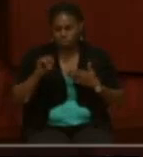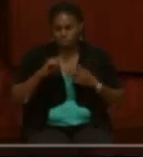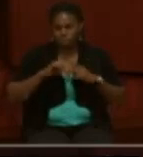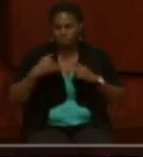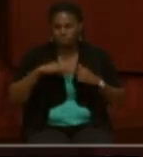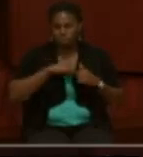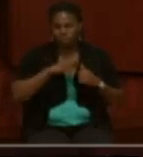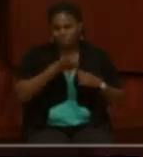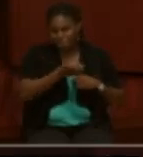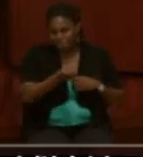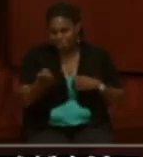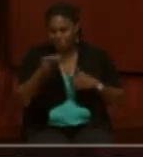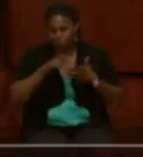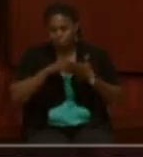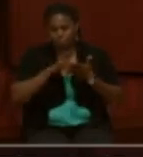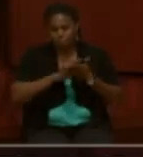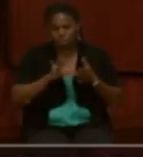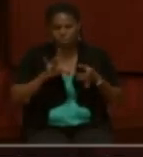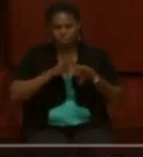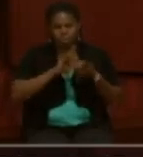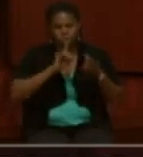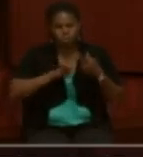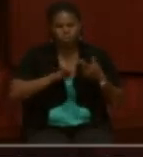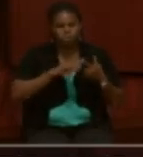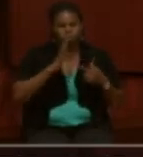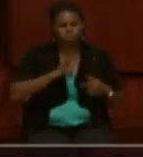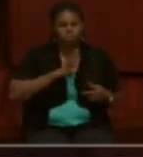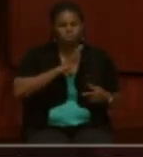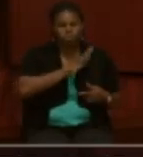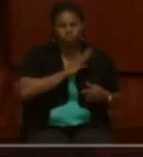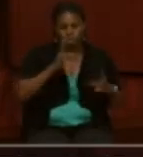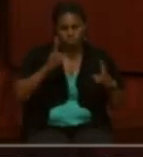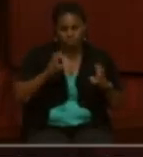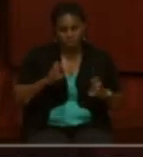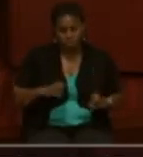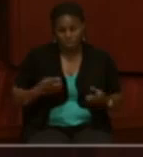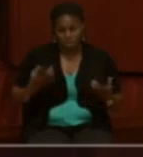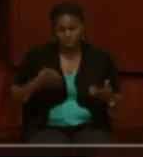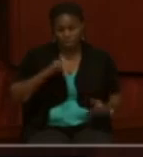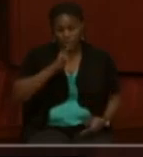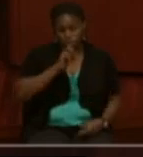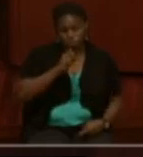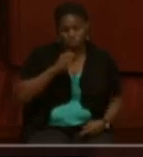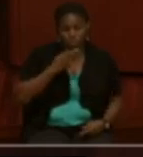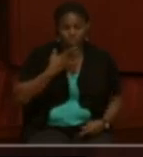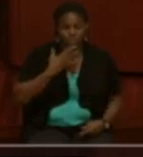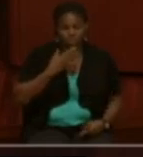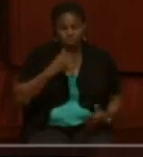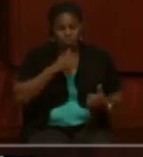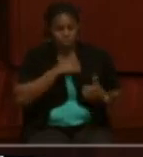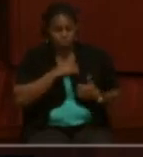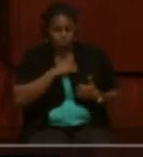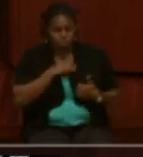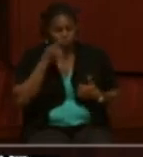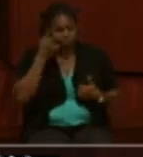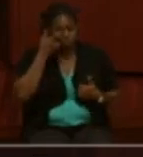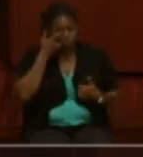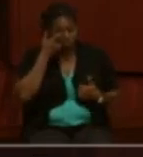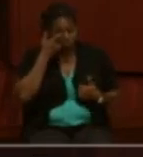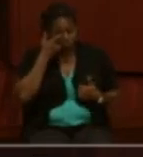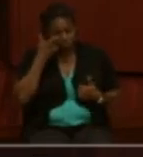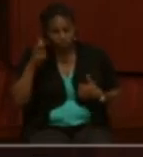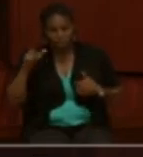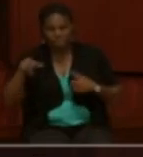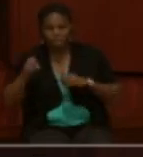examination boards and recruiting for the US color troops. There was an office within the adjutant